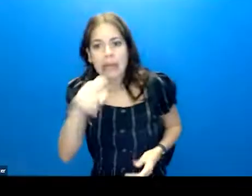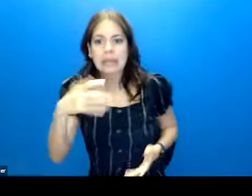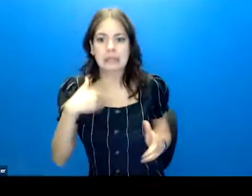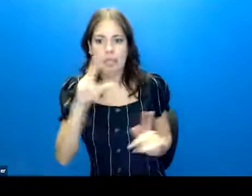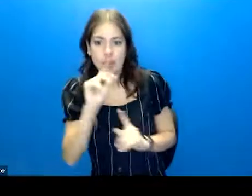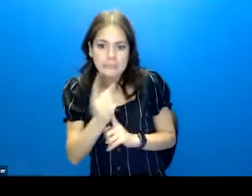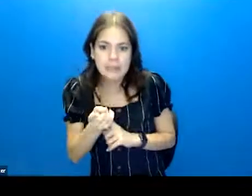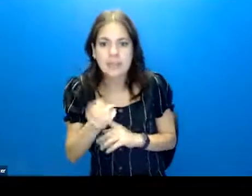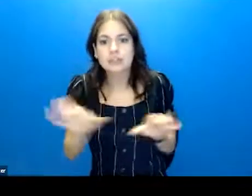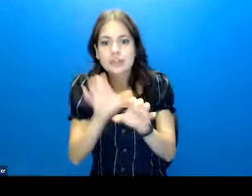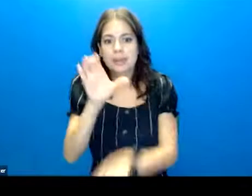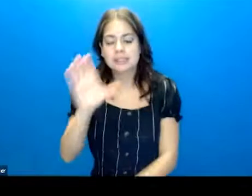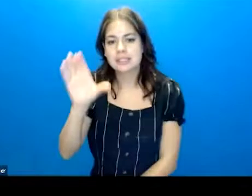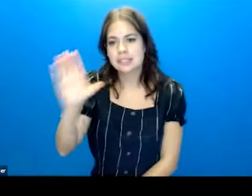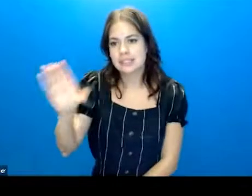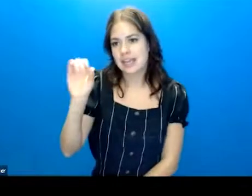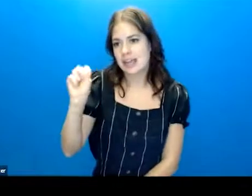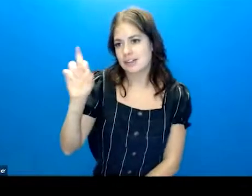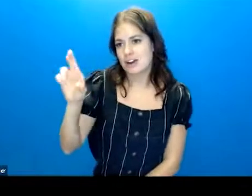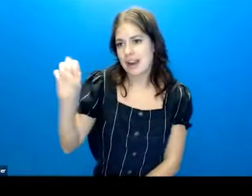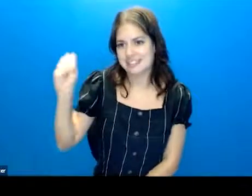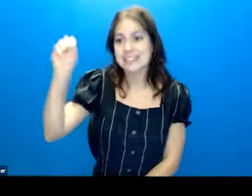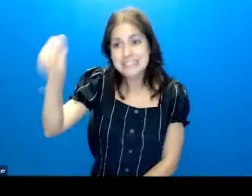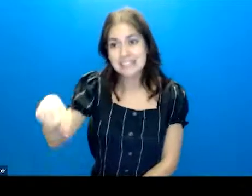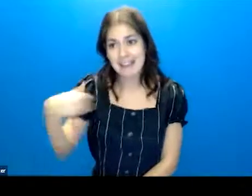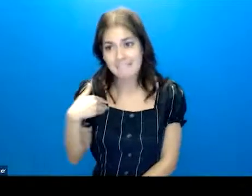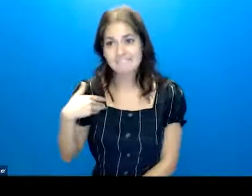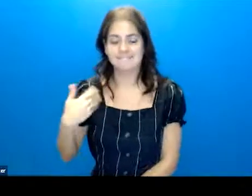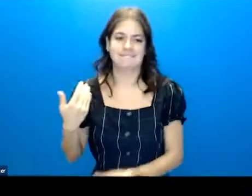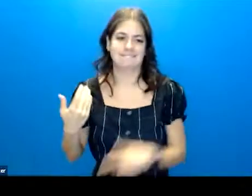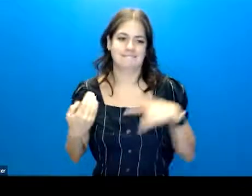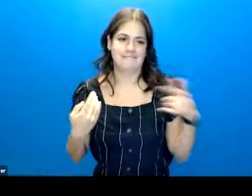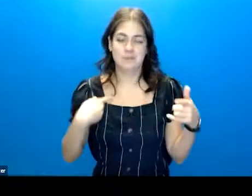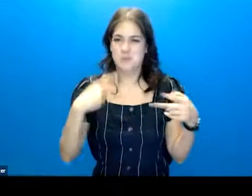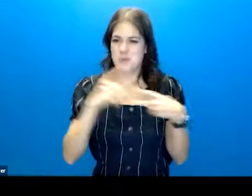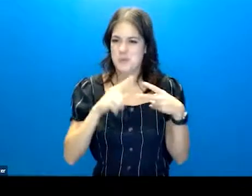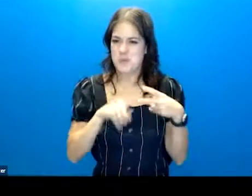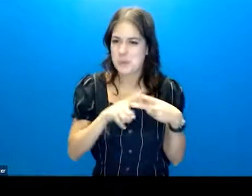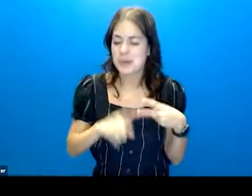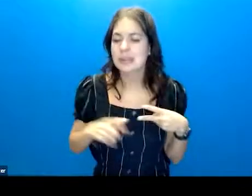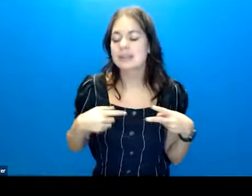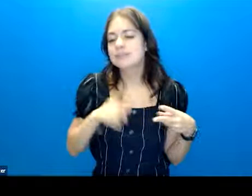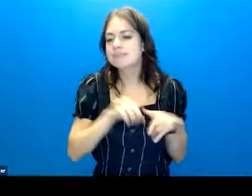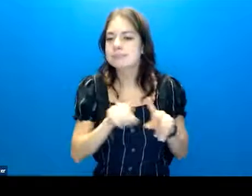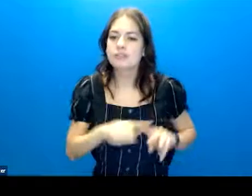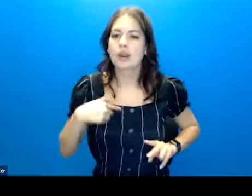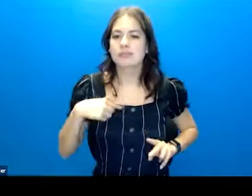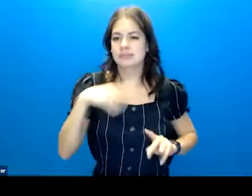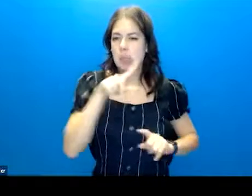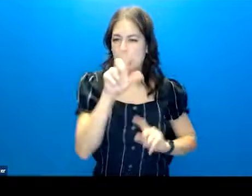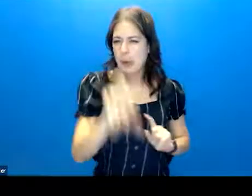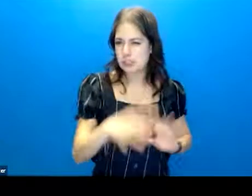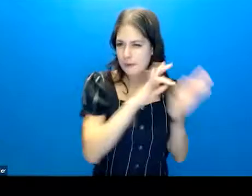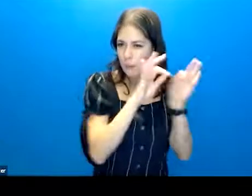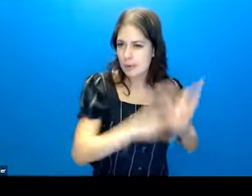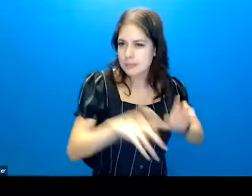30 minutes doing a CSSRS? And I go, yes, there are. So there's two different questionnaires that you